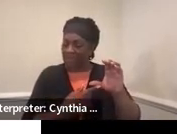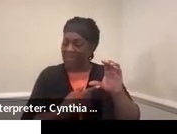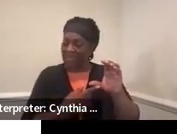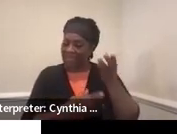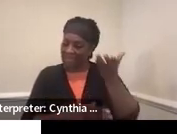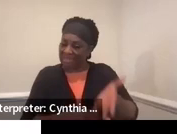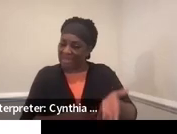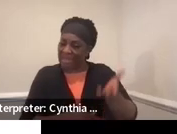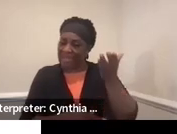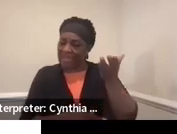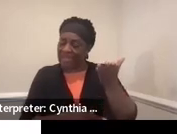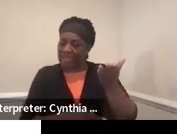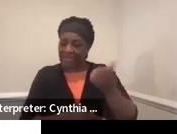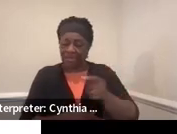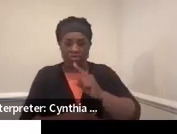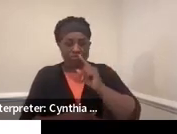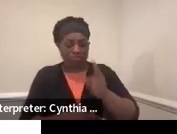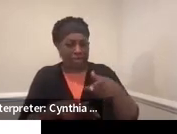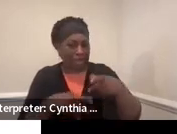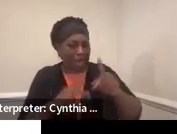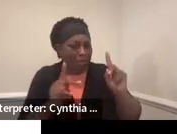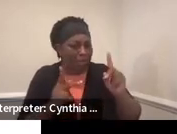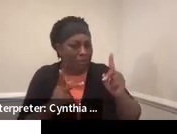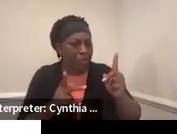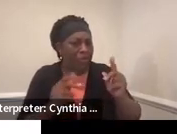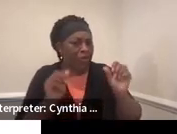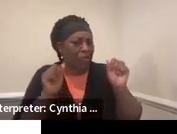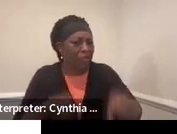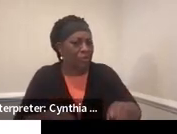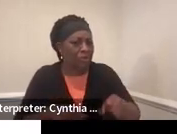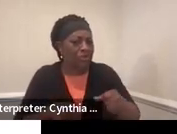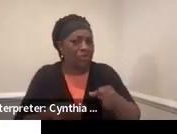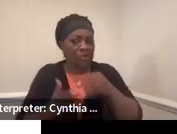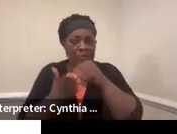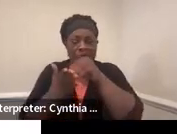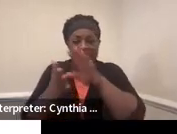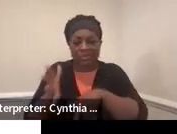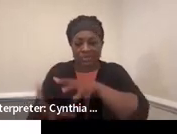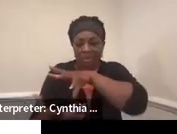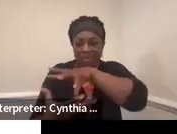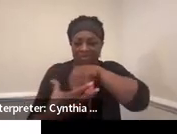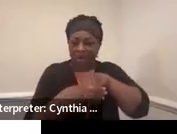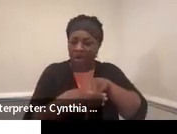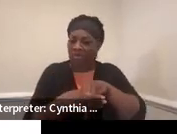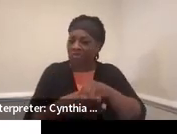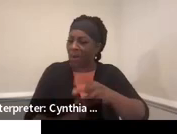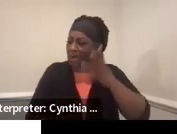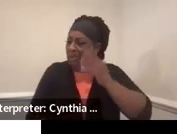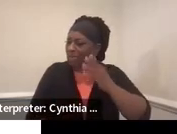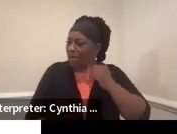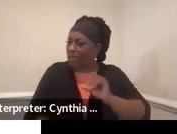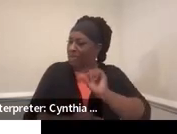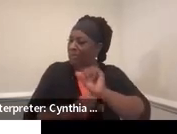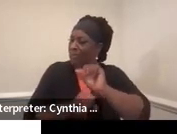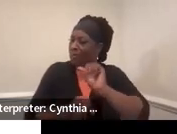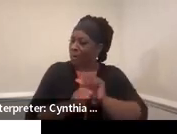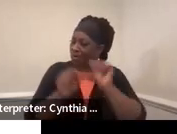untapped source of opportunity for your students to gain employment experience.